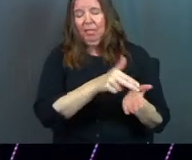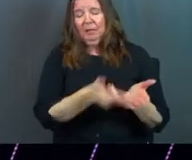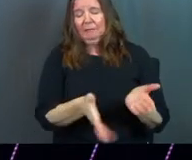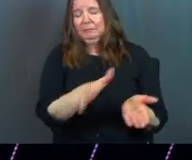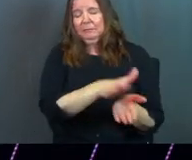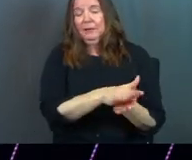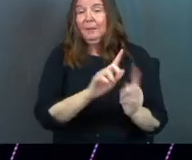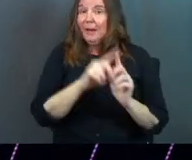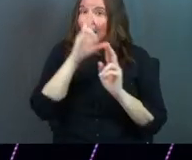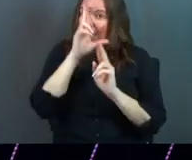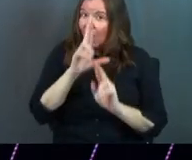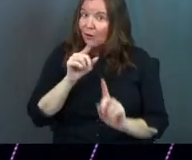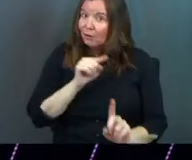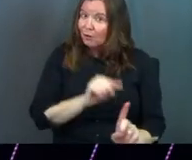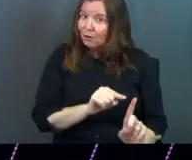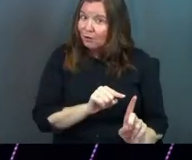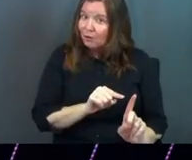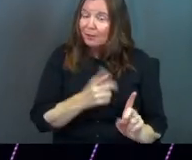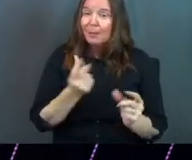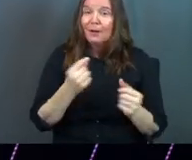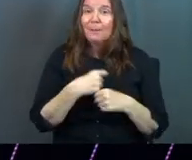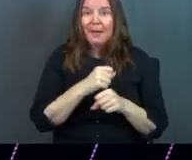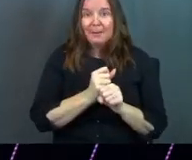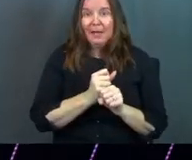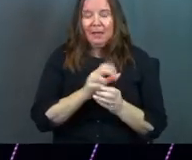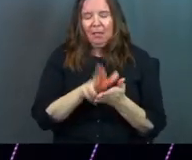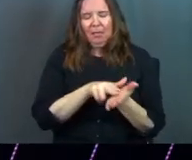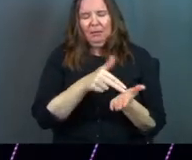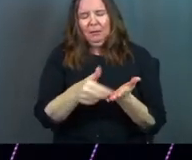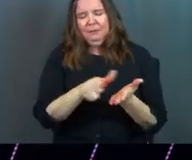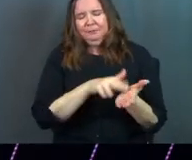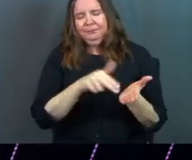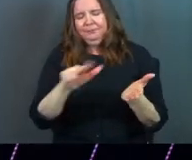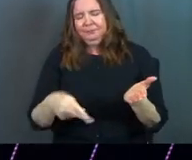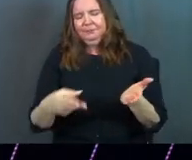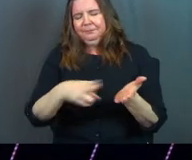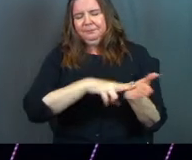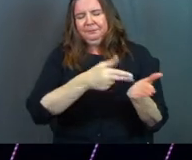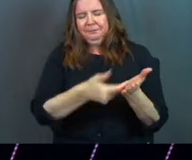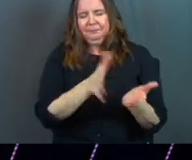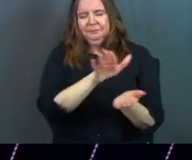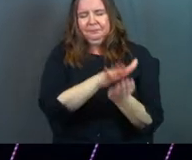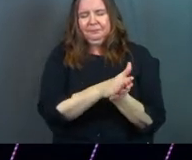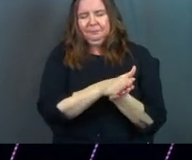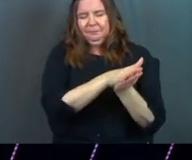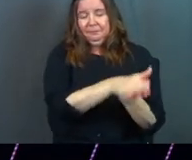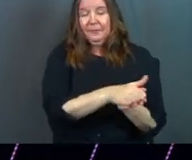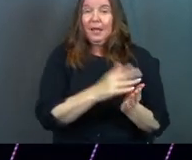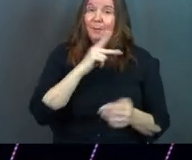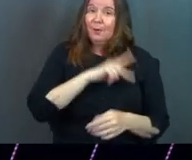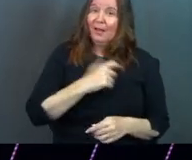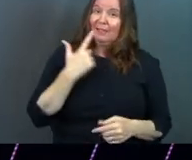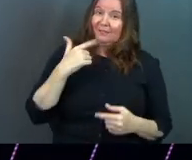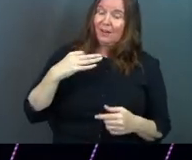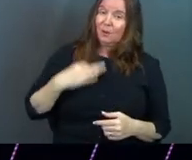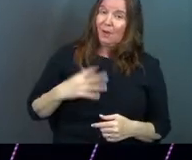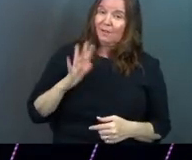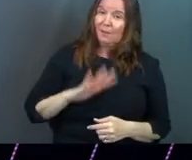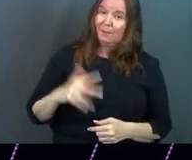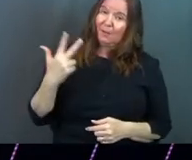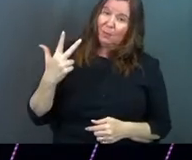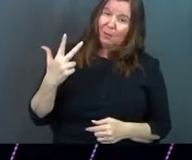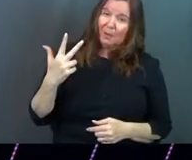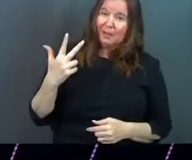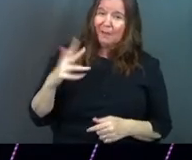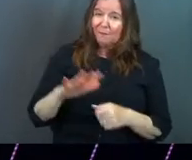But I honored her by making this sandwich. Church. And personally, I think I should have gotten credit for about